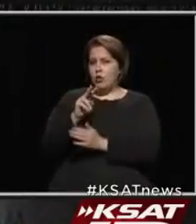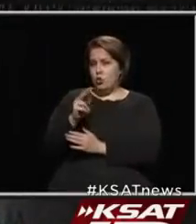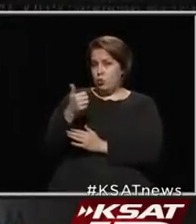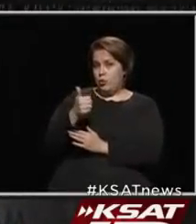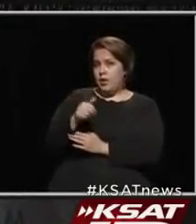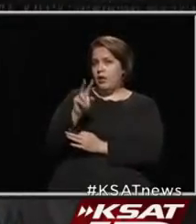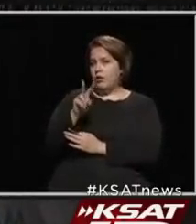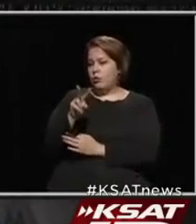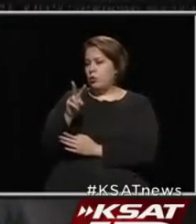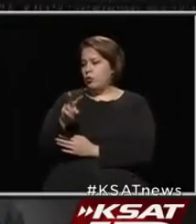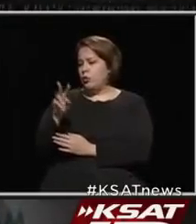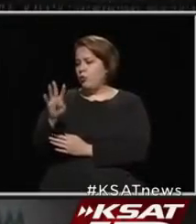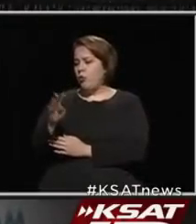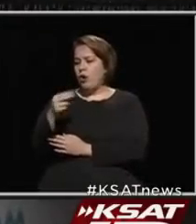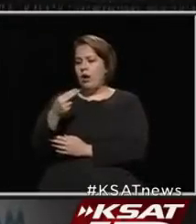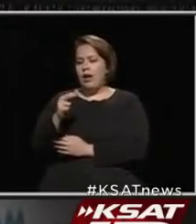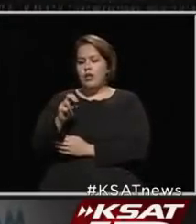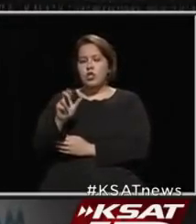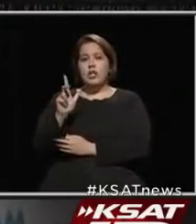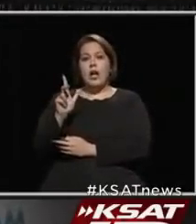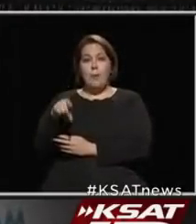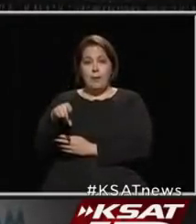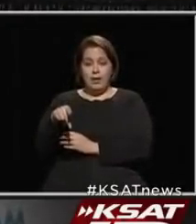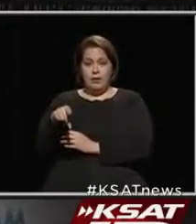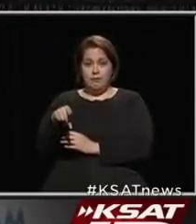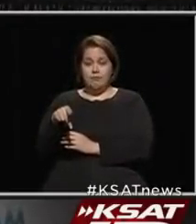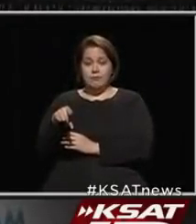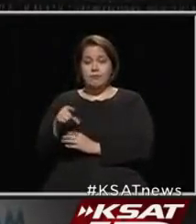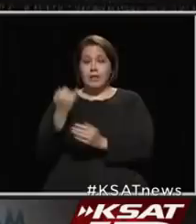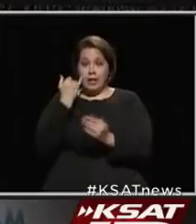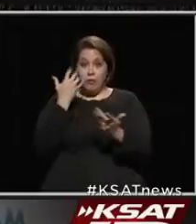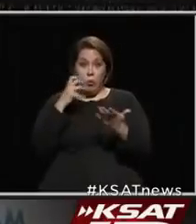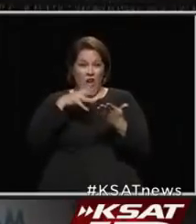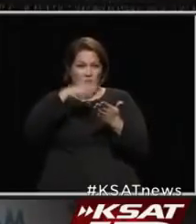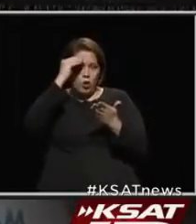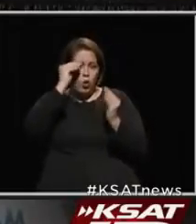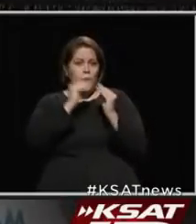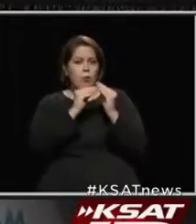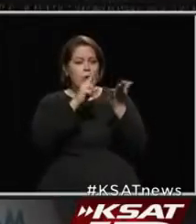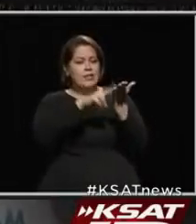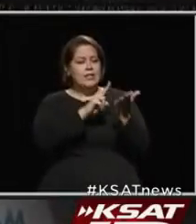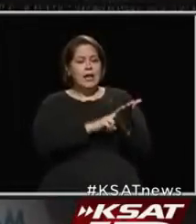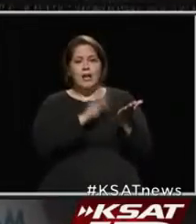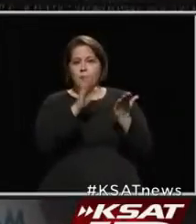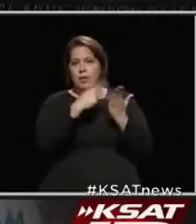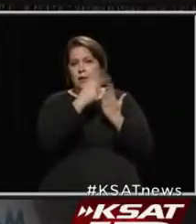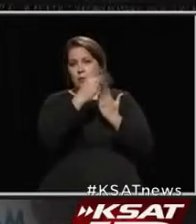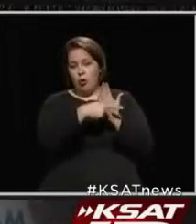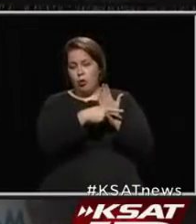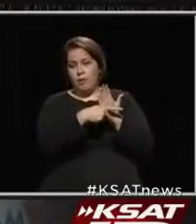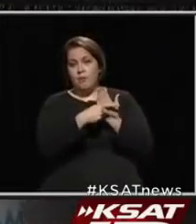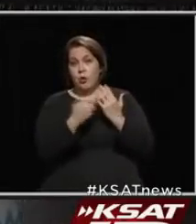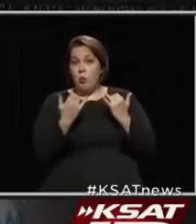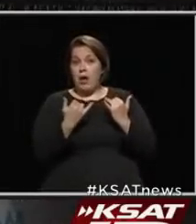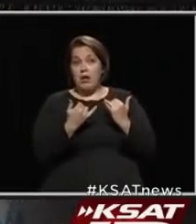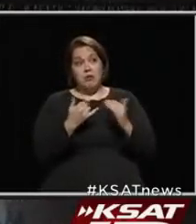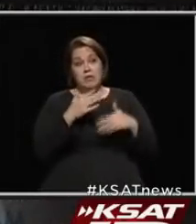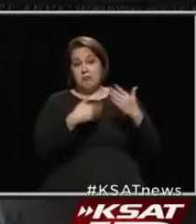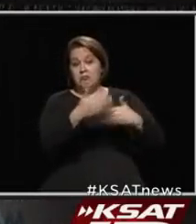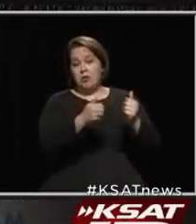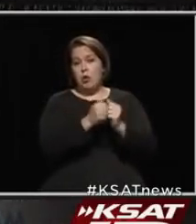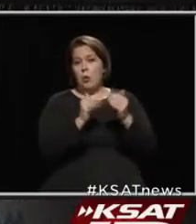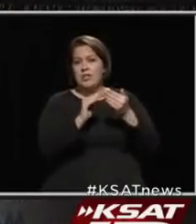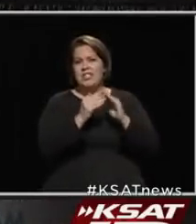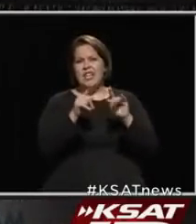-224-HELP. Again, to learn more and get enrolled in that job training program that's currently underway with the city